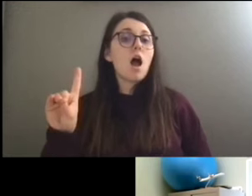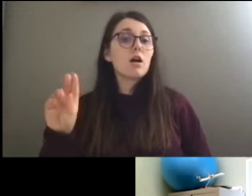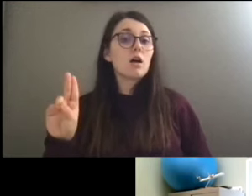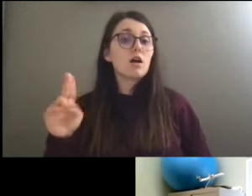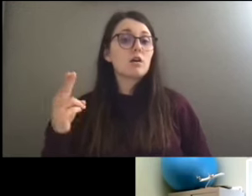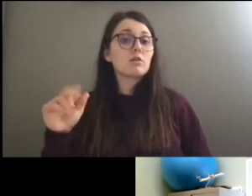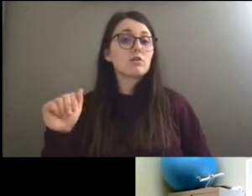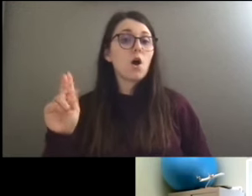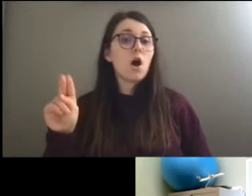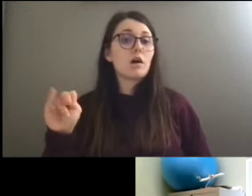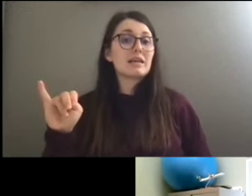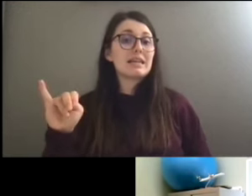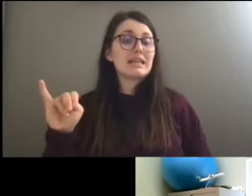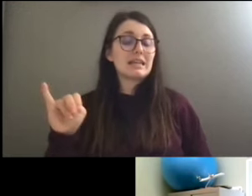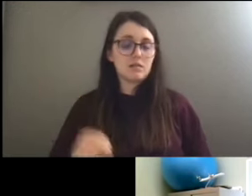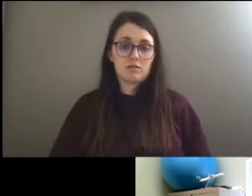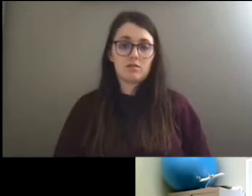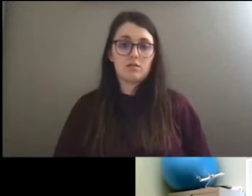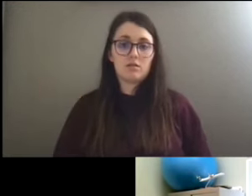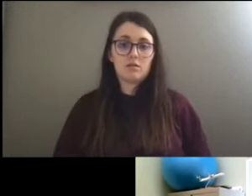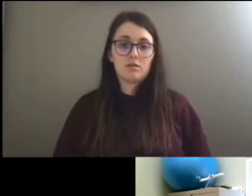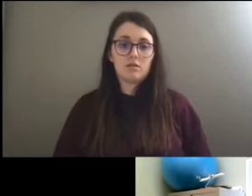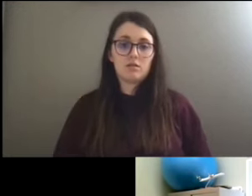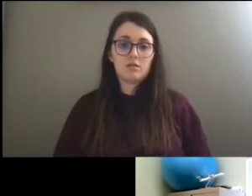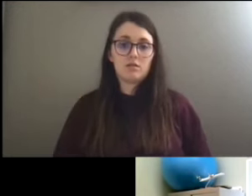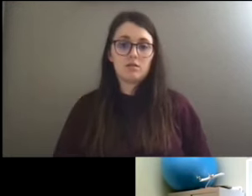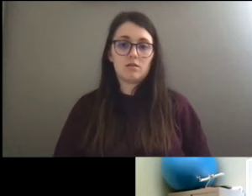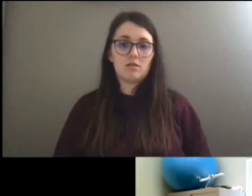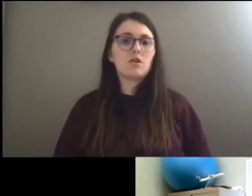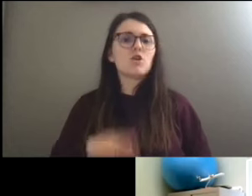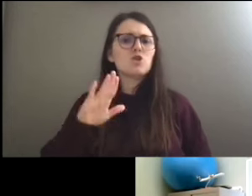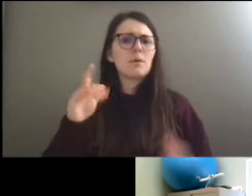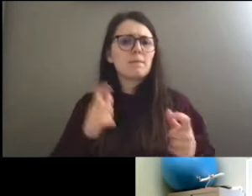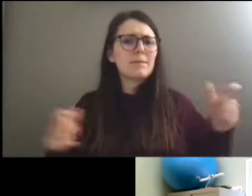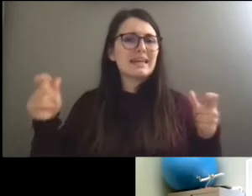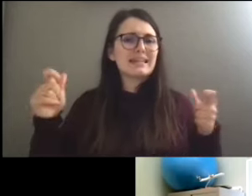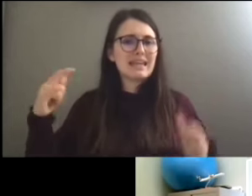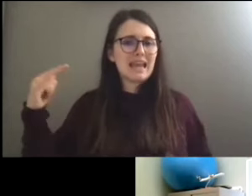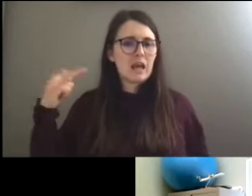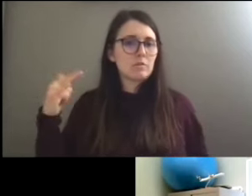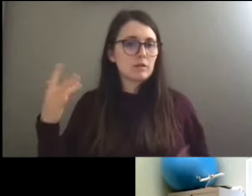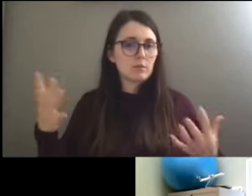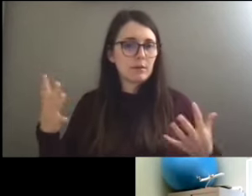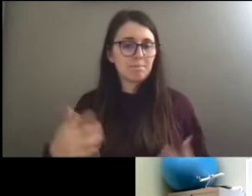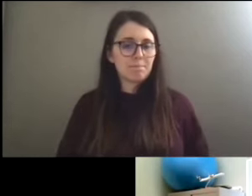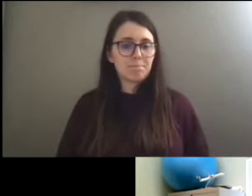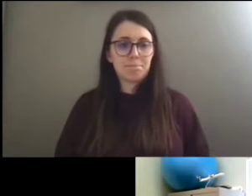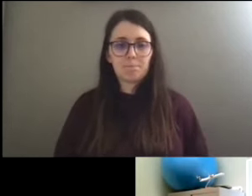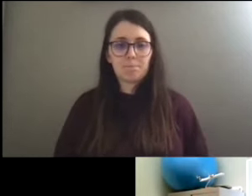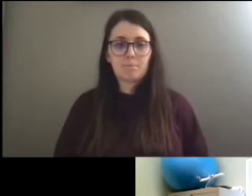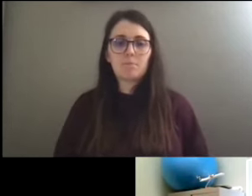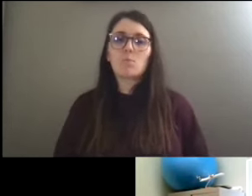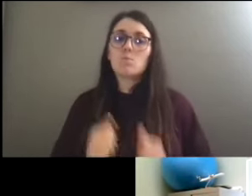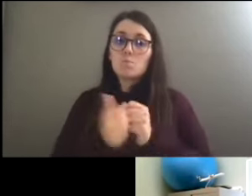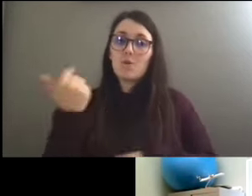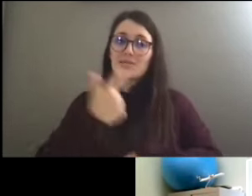is my sister. She might have a question too. But what's your biggest airplane? Our biggest airplane? Well, most days